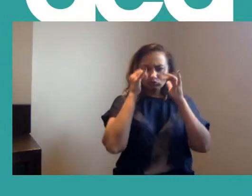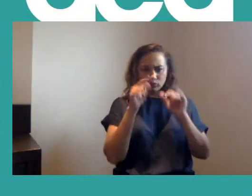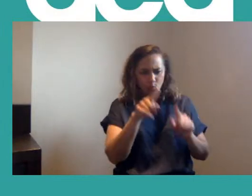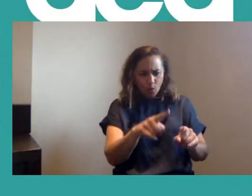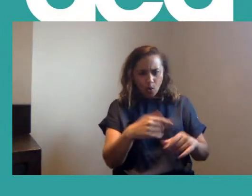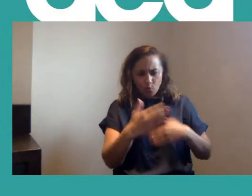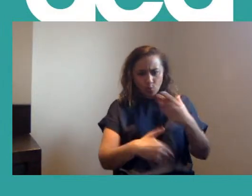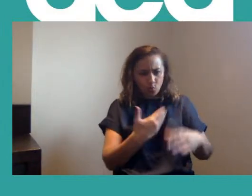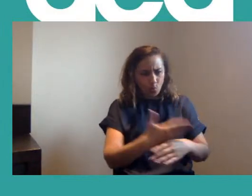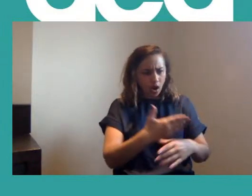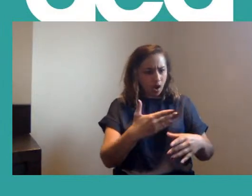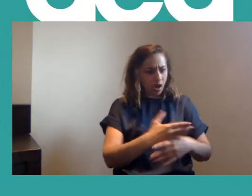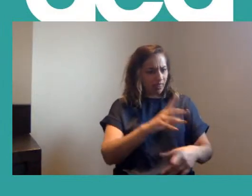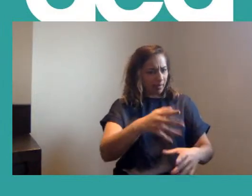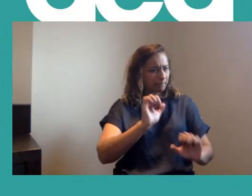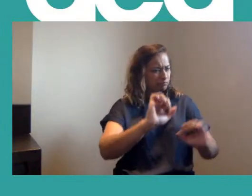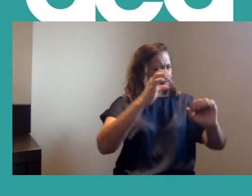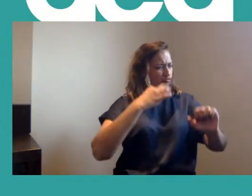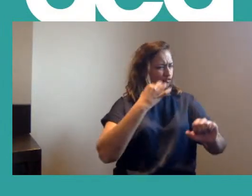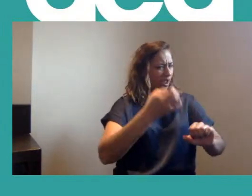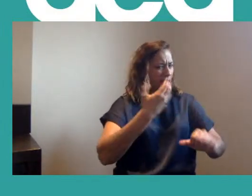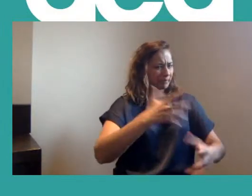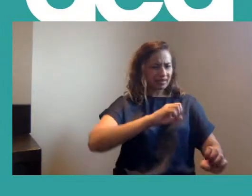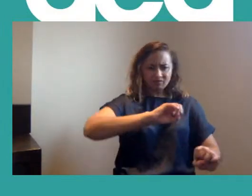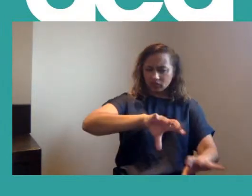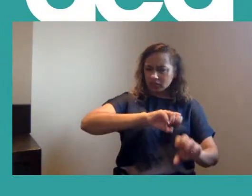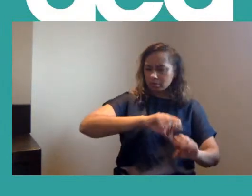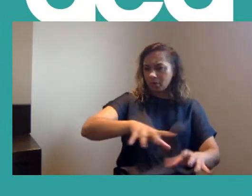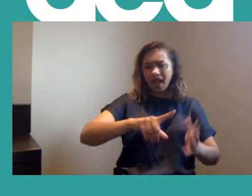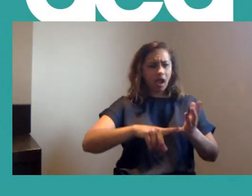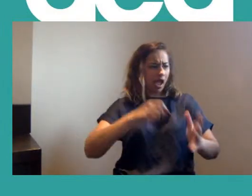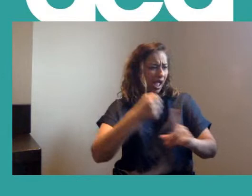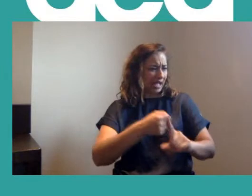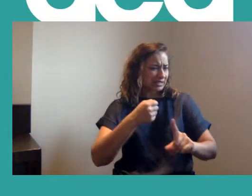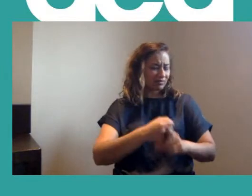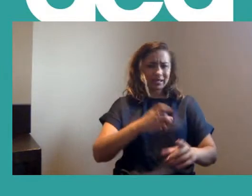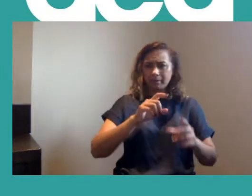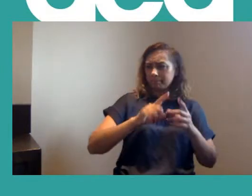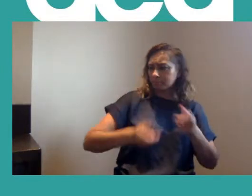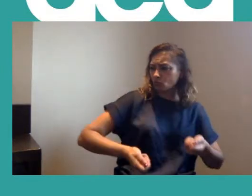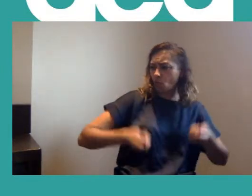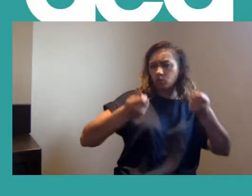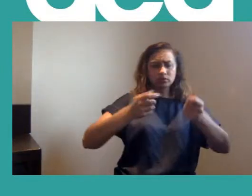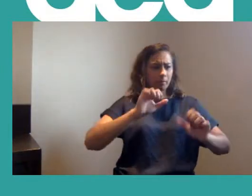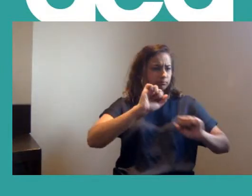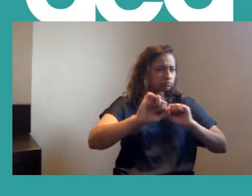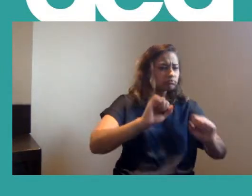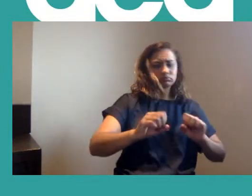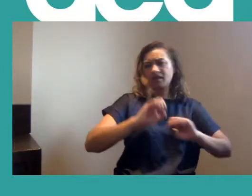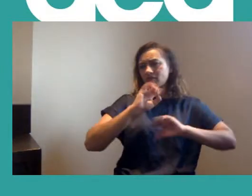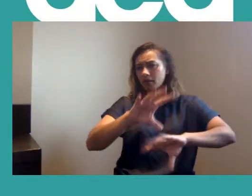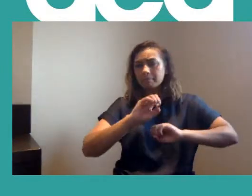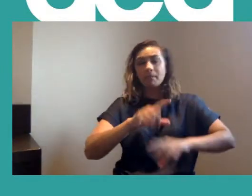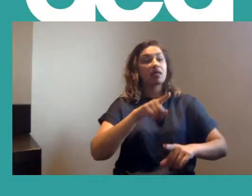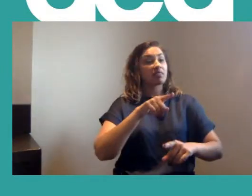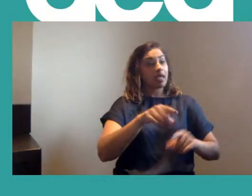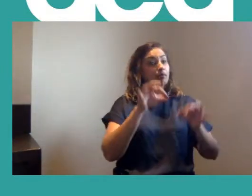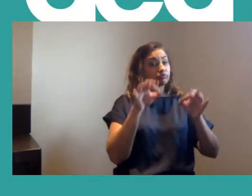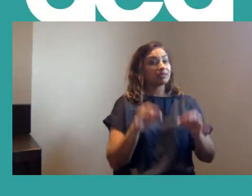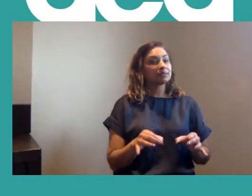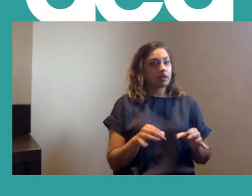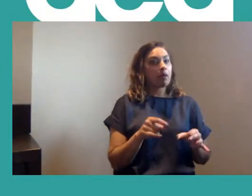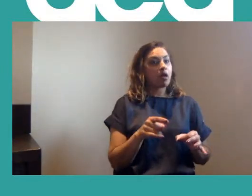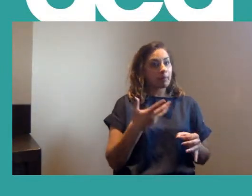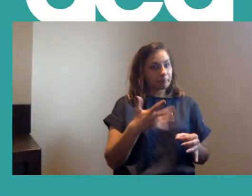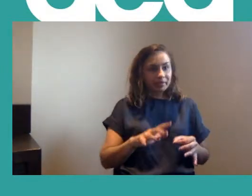their branch reps have talked to our other UCU activists in other meetings that we've had, they put into practice the principles that they